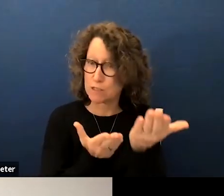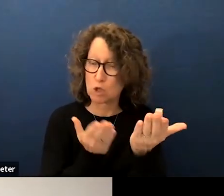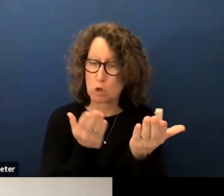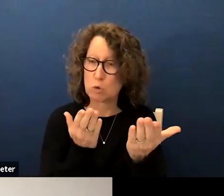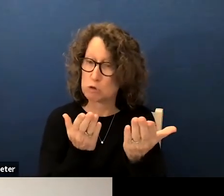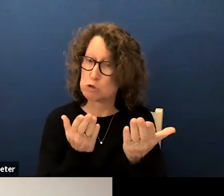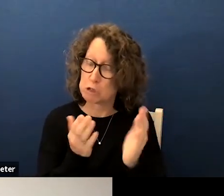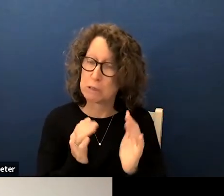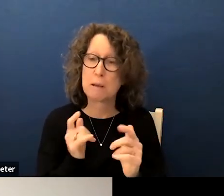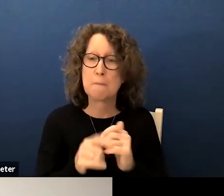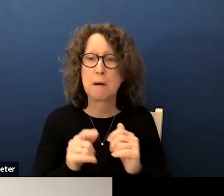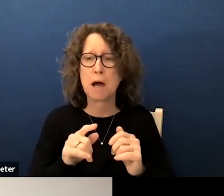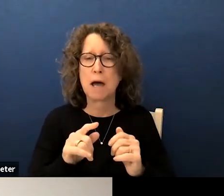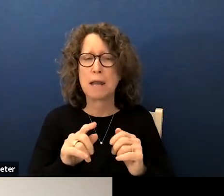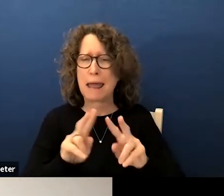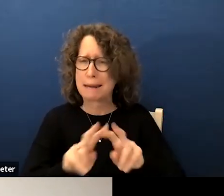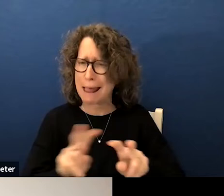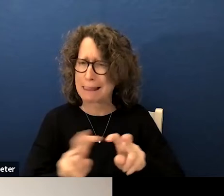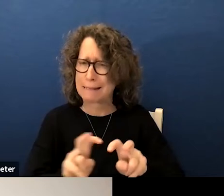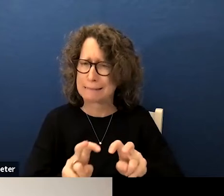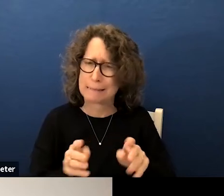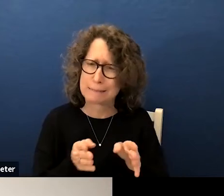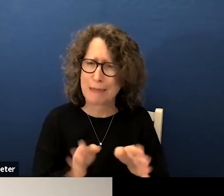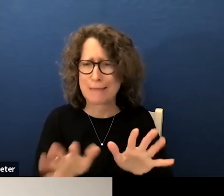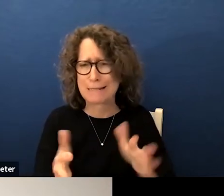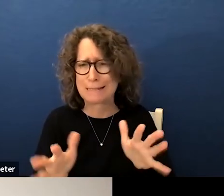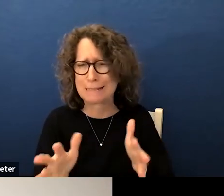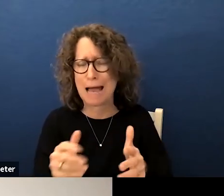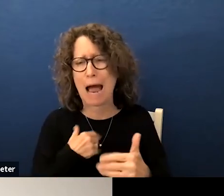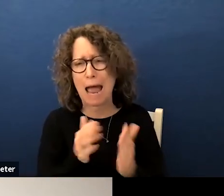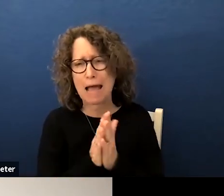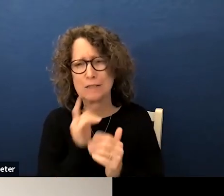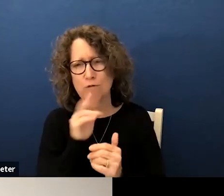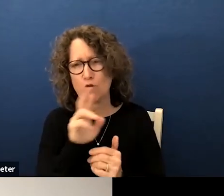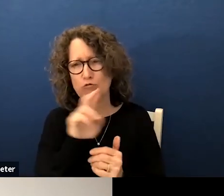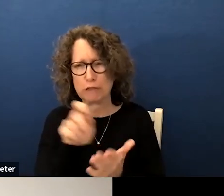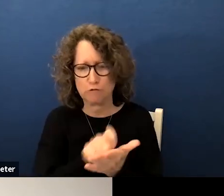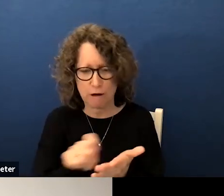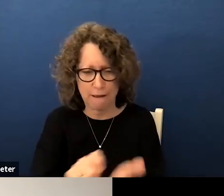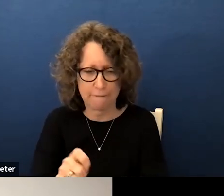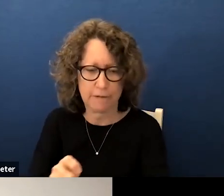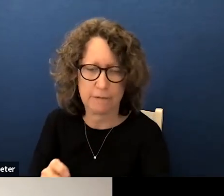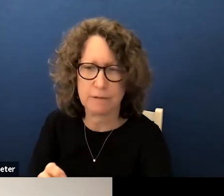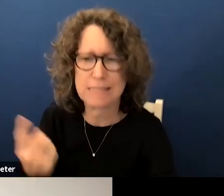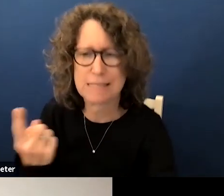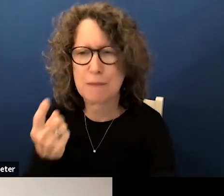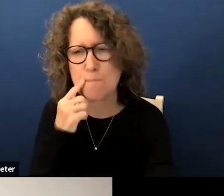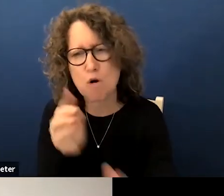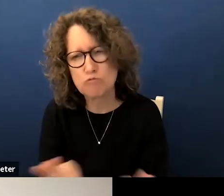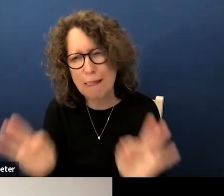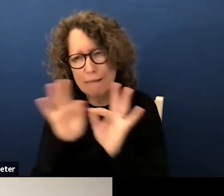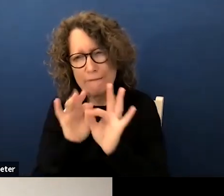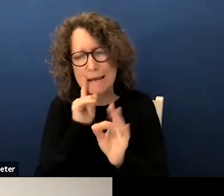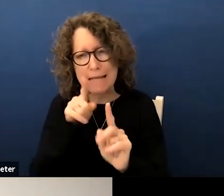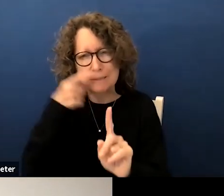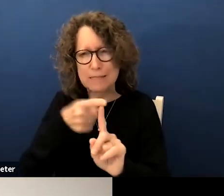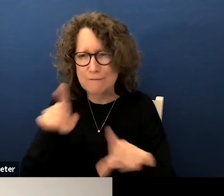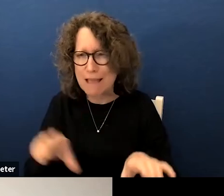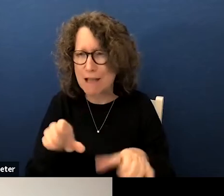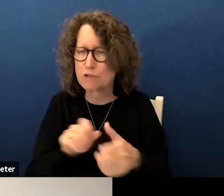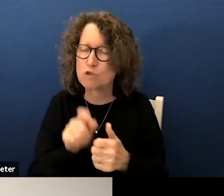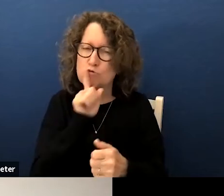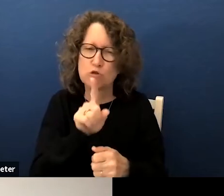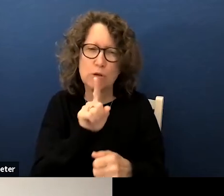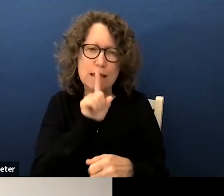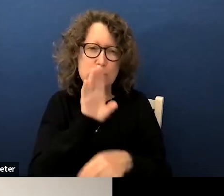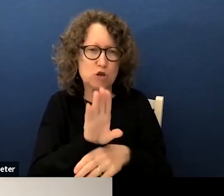question the analysis and methods and therefore request a redraft that offers more relevant and specific actions that can be taken to truly ensure